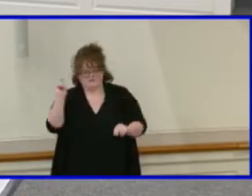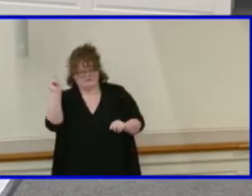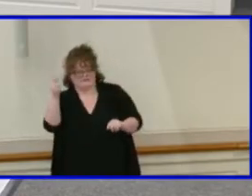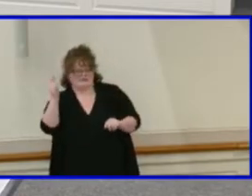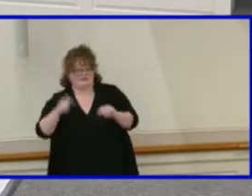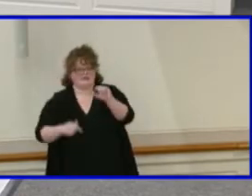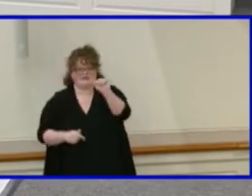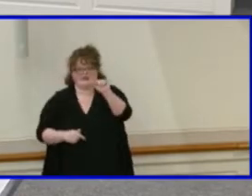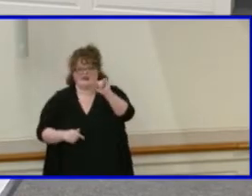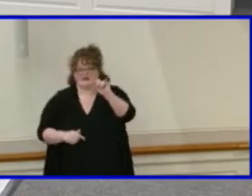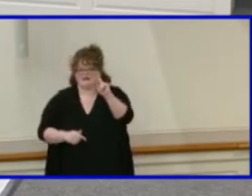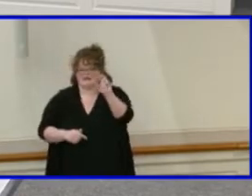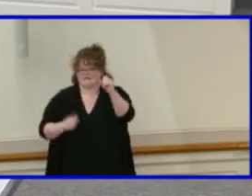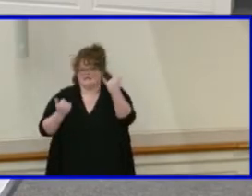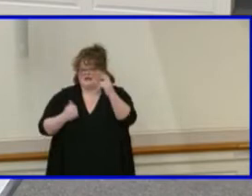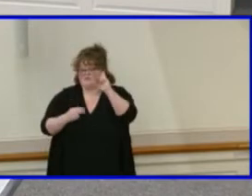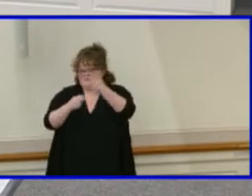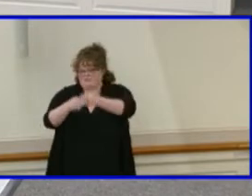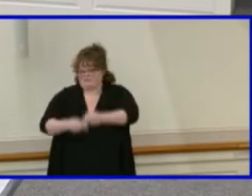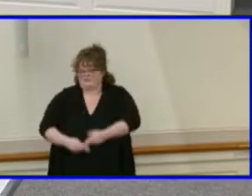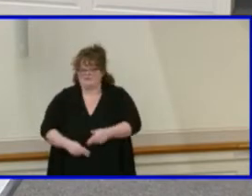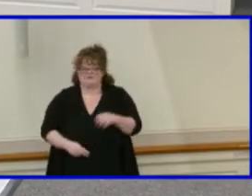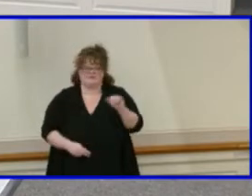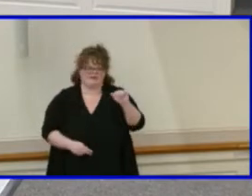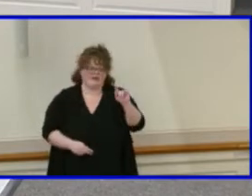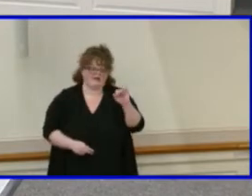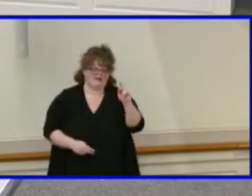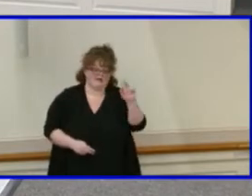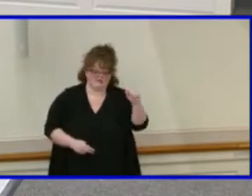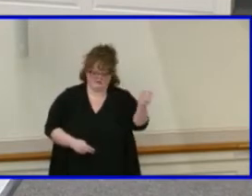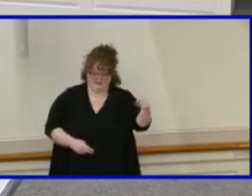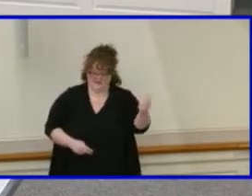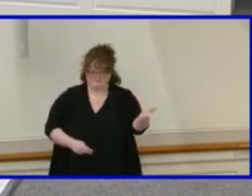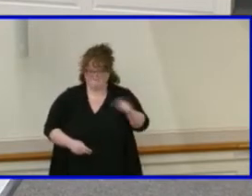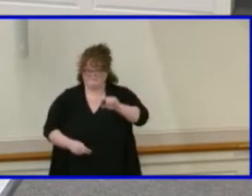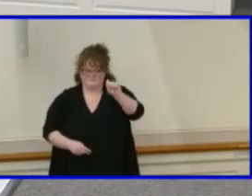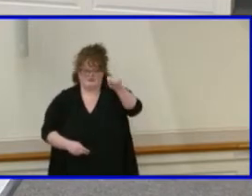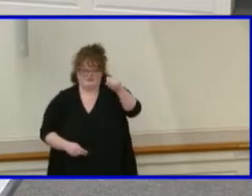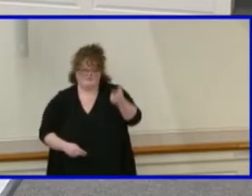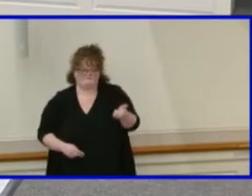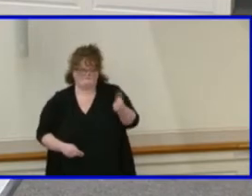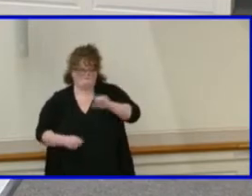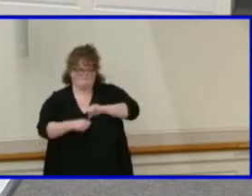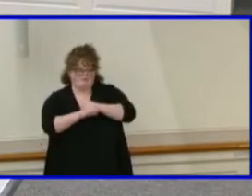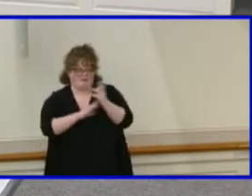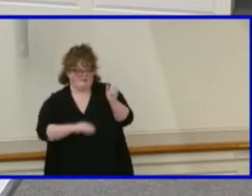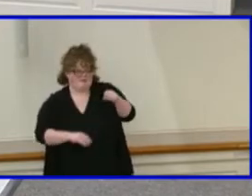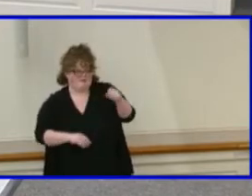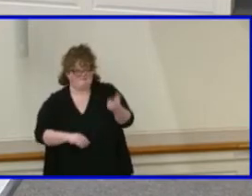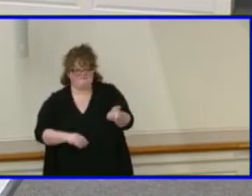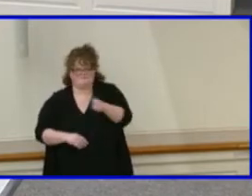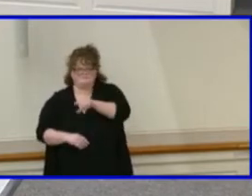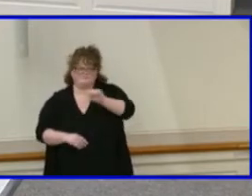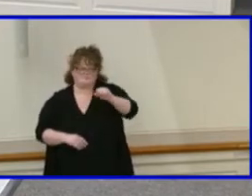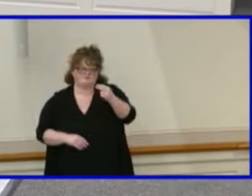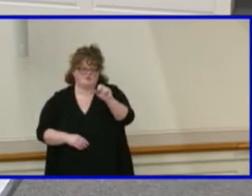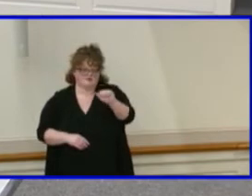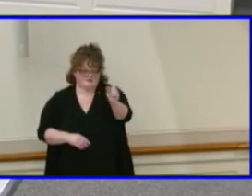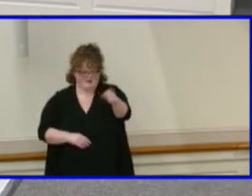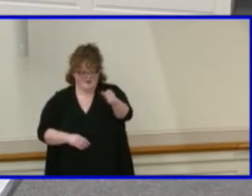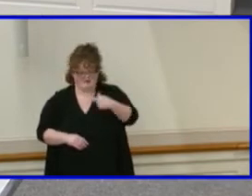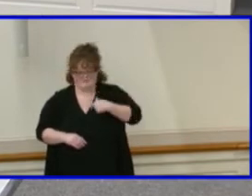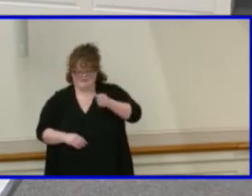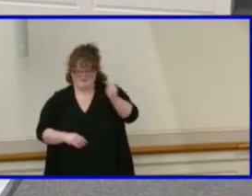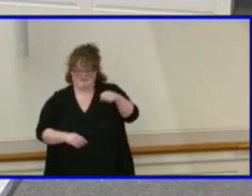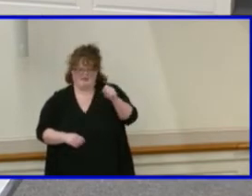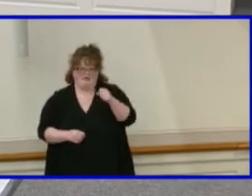will now proceed with the roll call vote. Ms. Atkins. Aye. Ms. Kinsella. Aye. Ms. Ogburn. Ms. Shea. Aye. And I vote aye. The